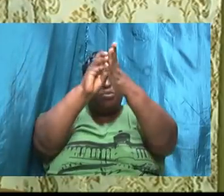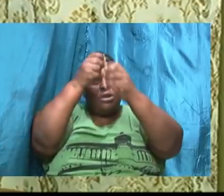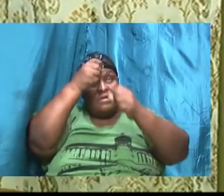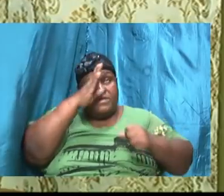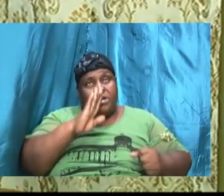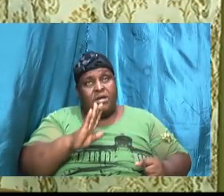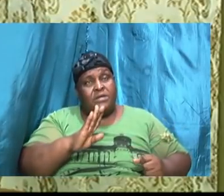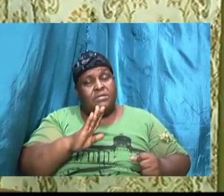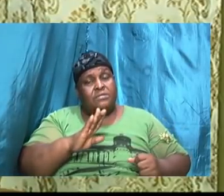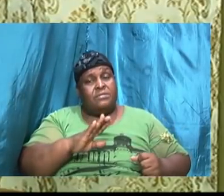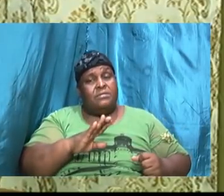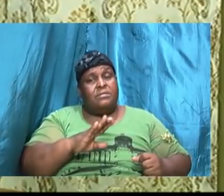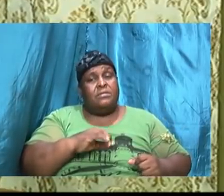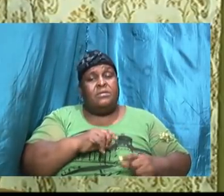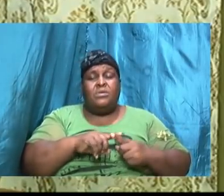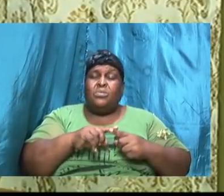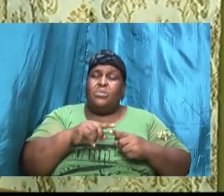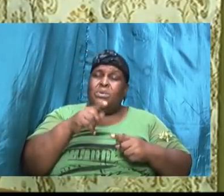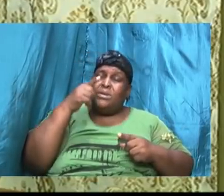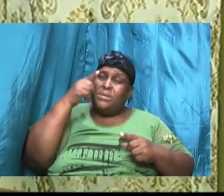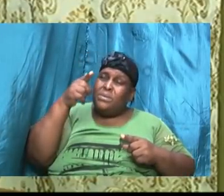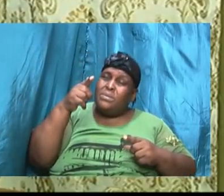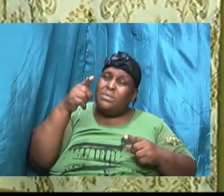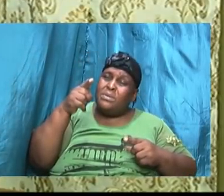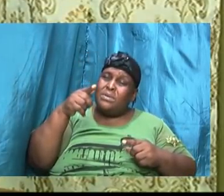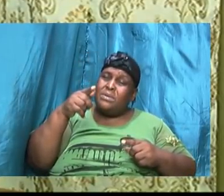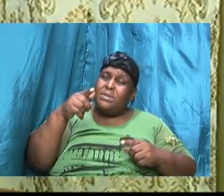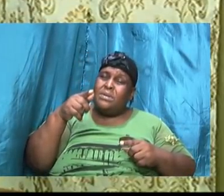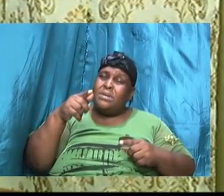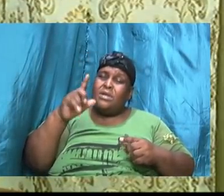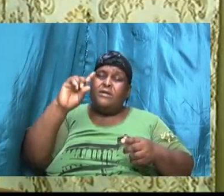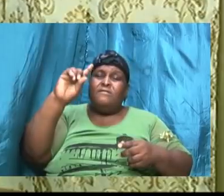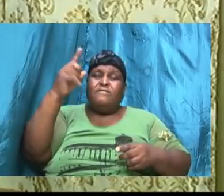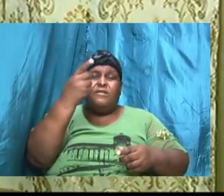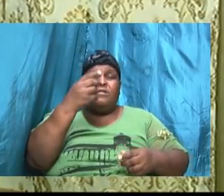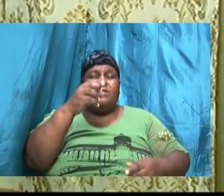look at the passage we want to look at the passage in 1st Samuel